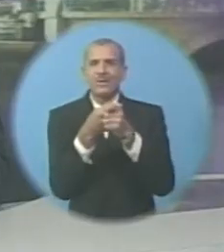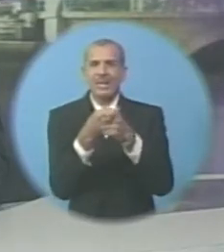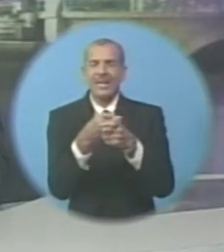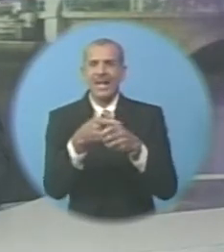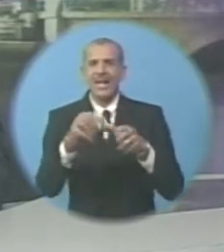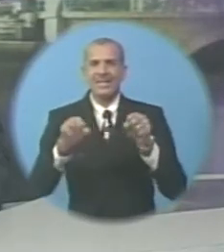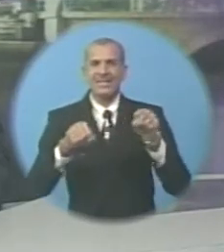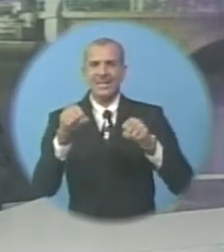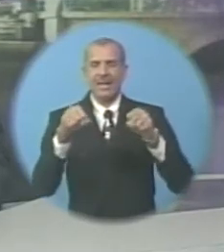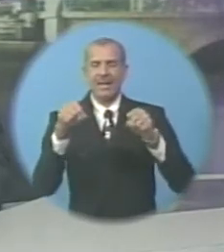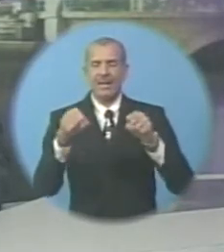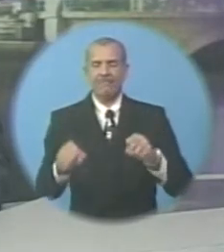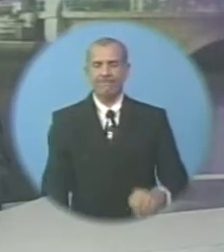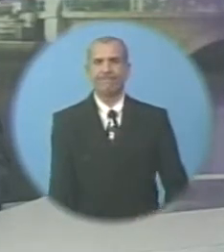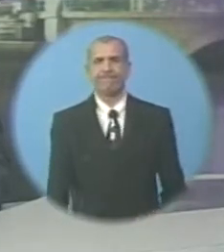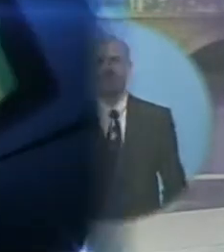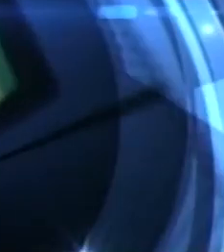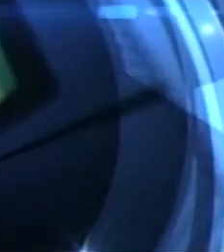Cycling